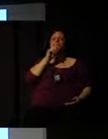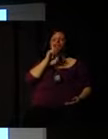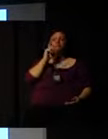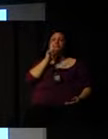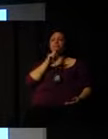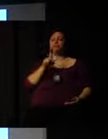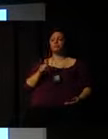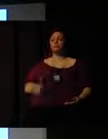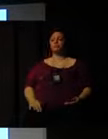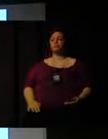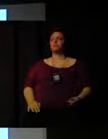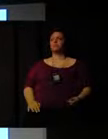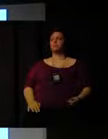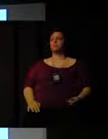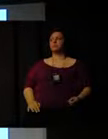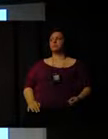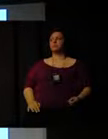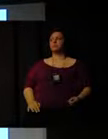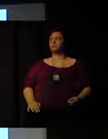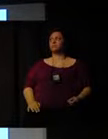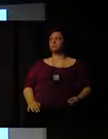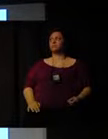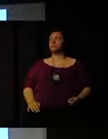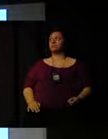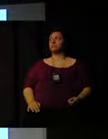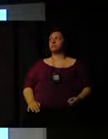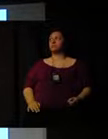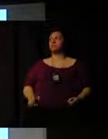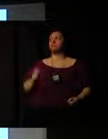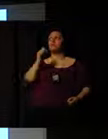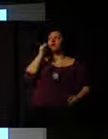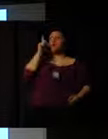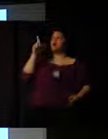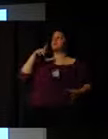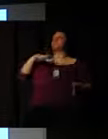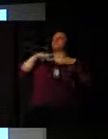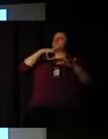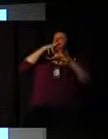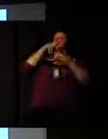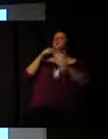There was also a sense of consciousness for the poor and for the disadvantaged.